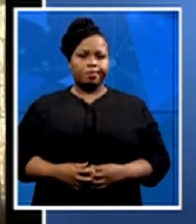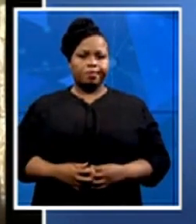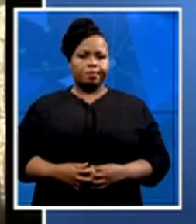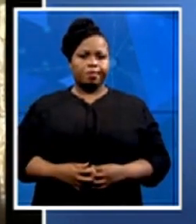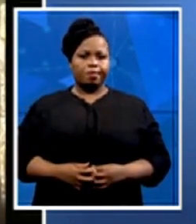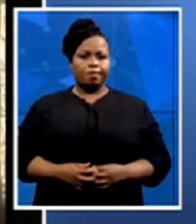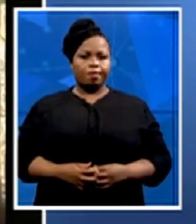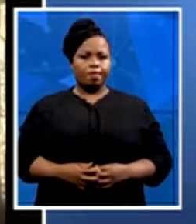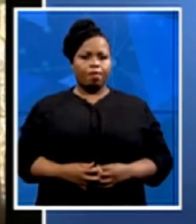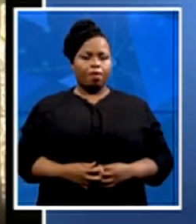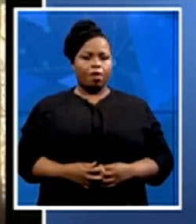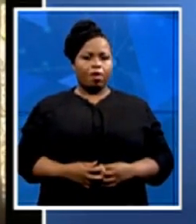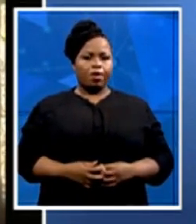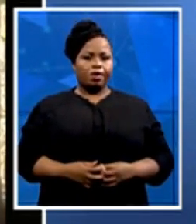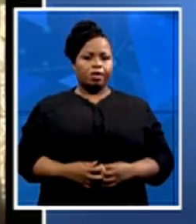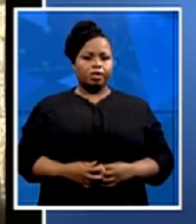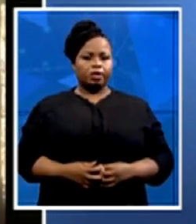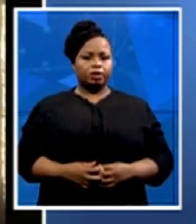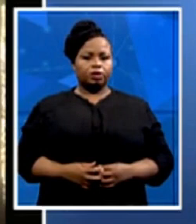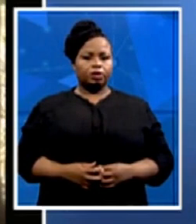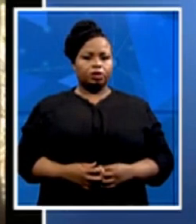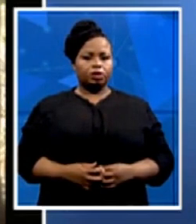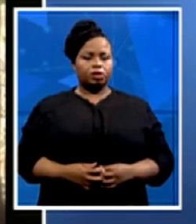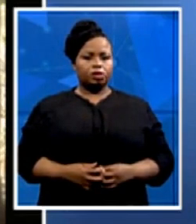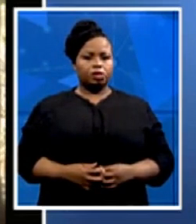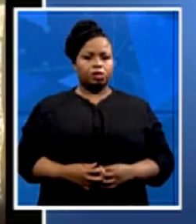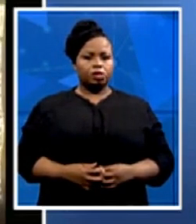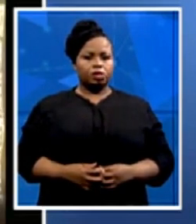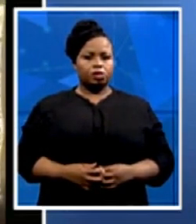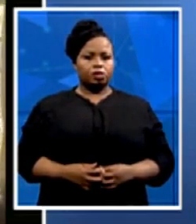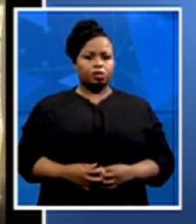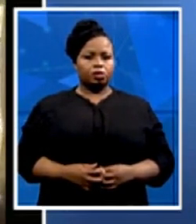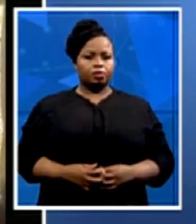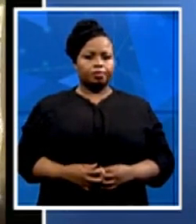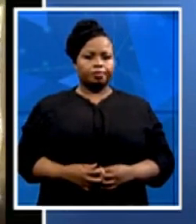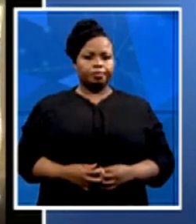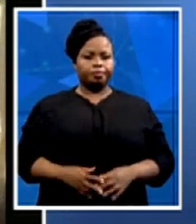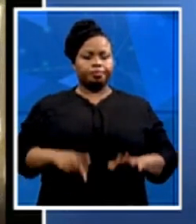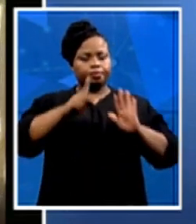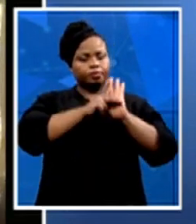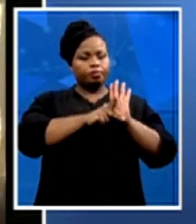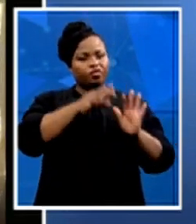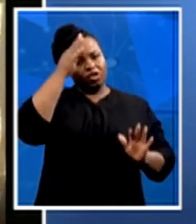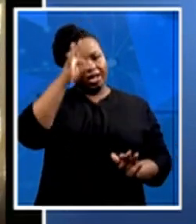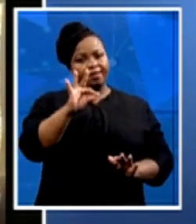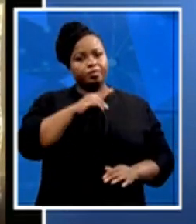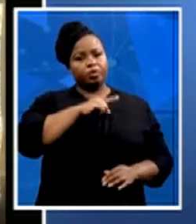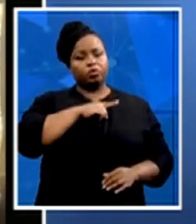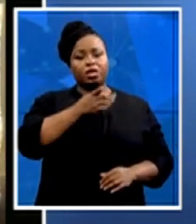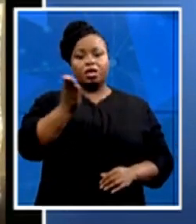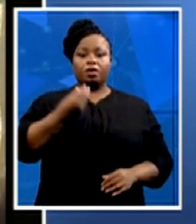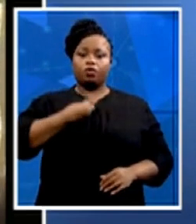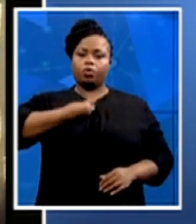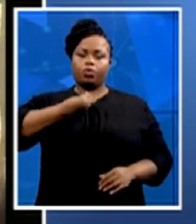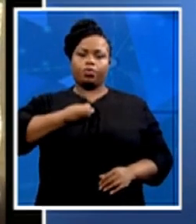actually is indeed a policy that was advocated for by young people within the Congress Youth Movement